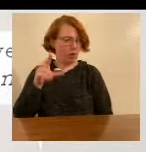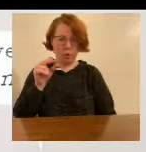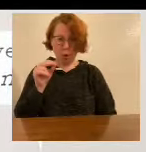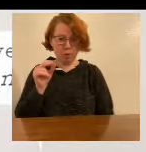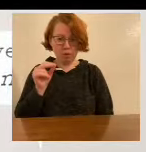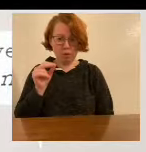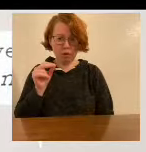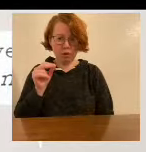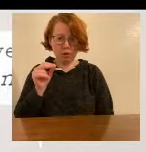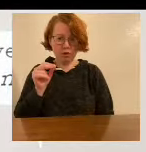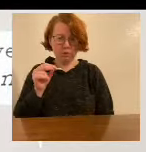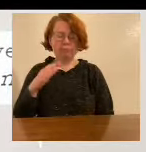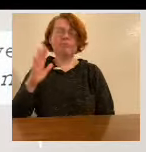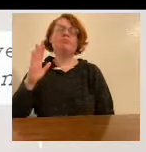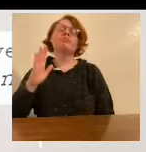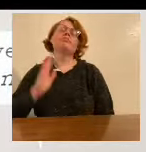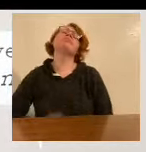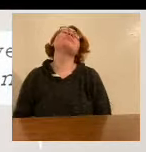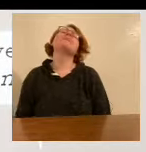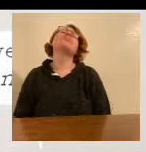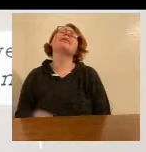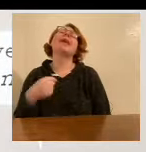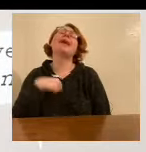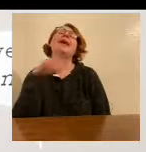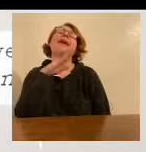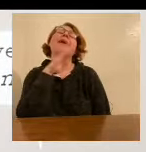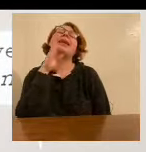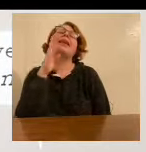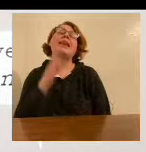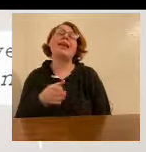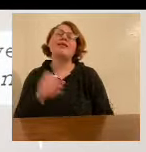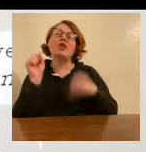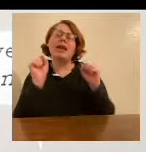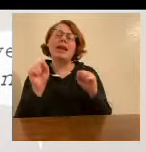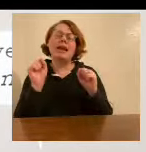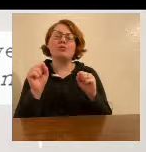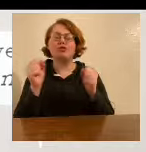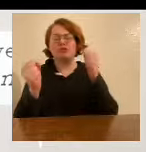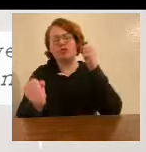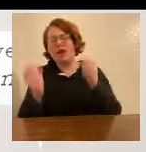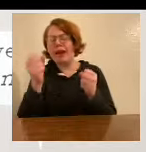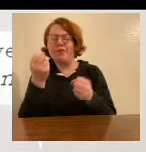No? I never get to do anything.